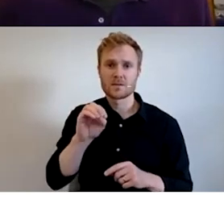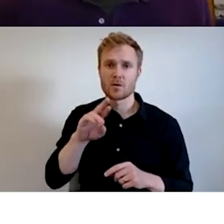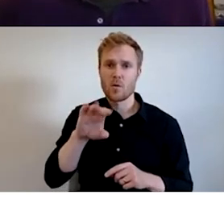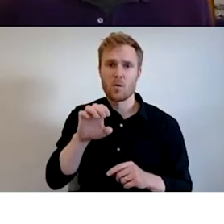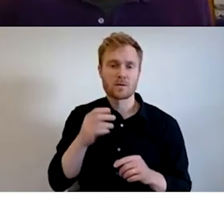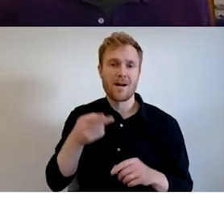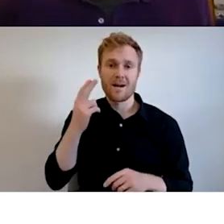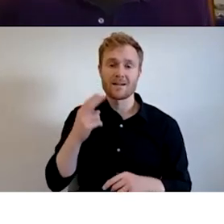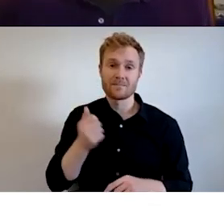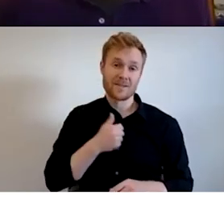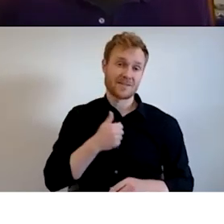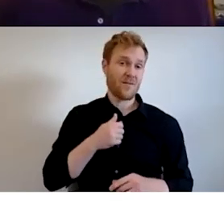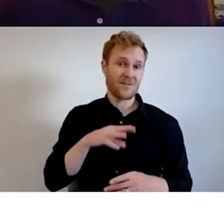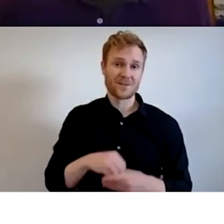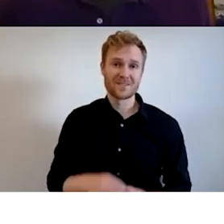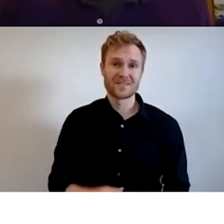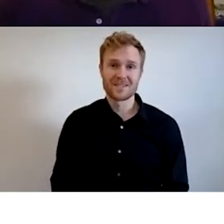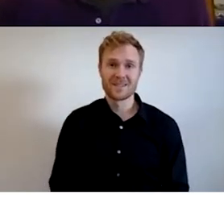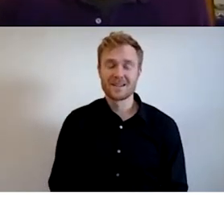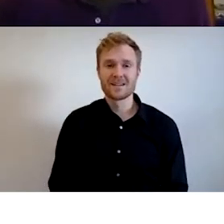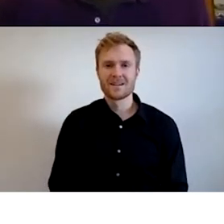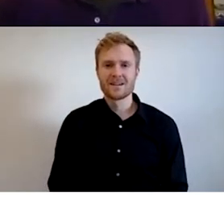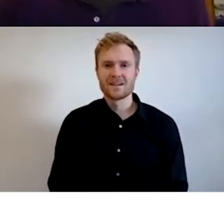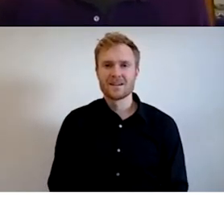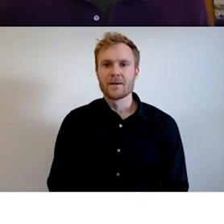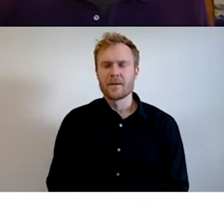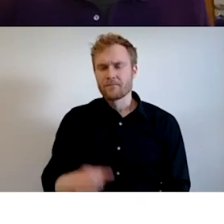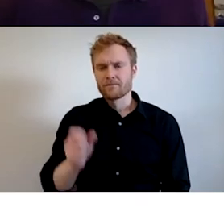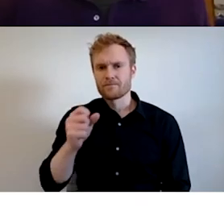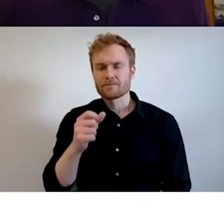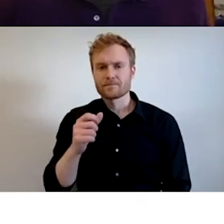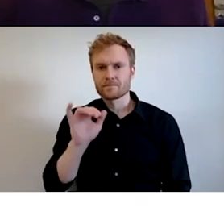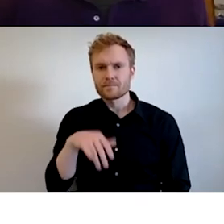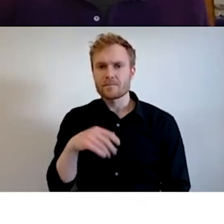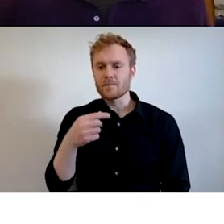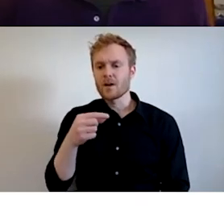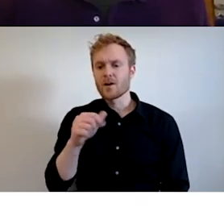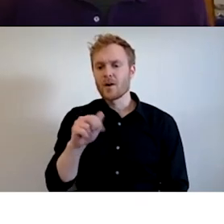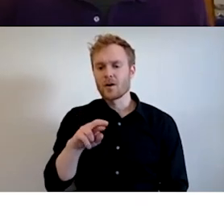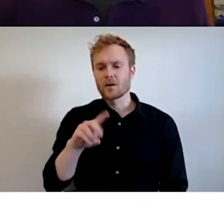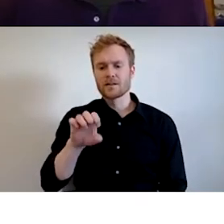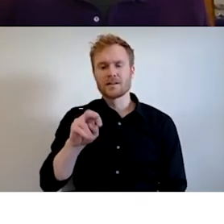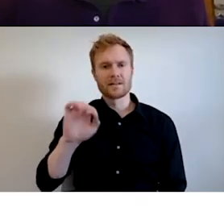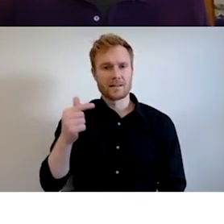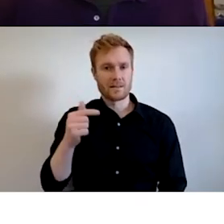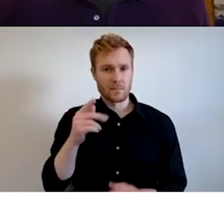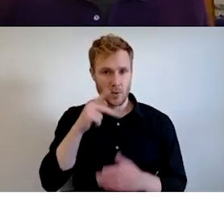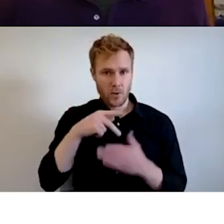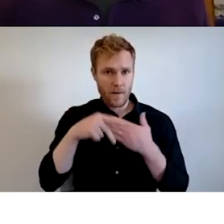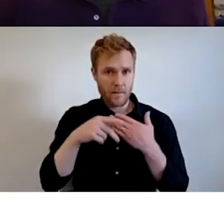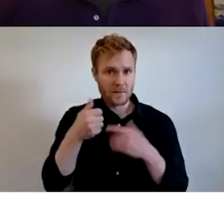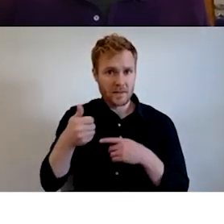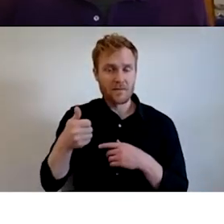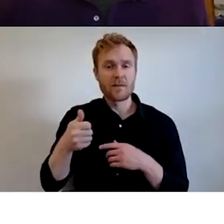Yes, absolutely. Um, so the gardening program itself is run out of the Department of Public Works. That's